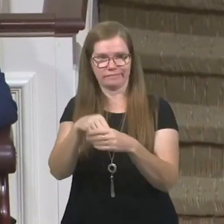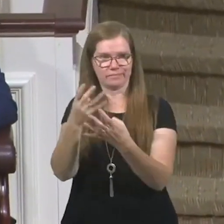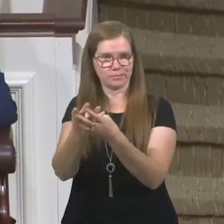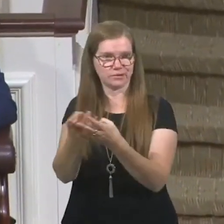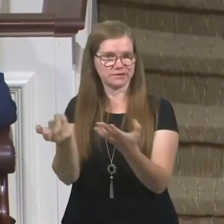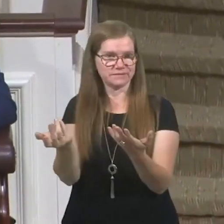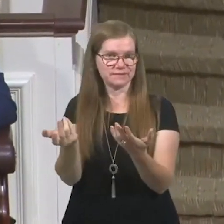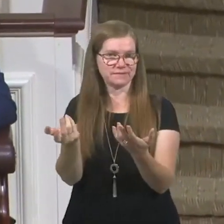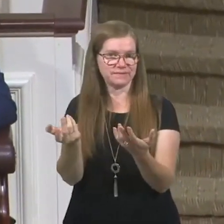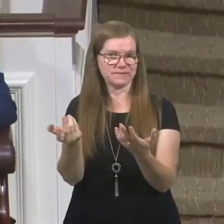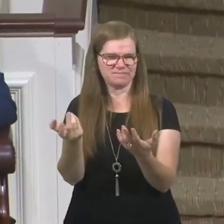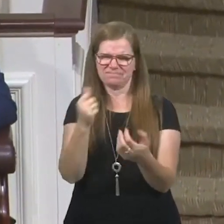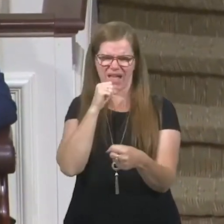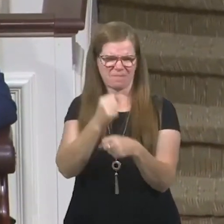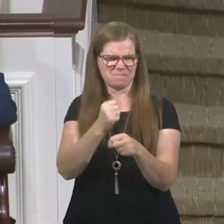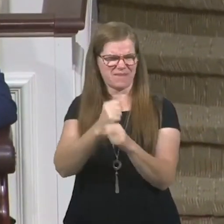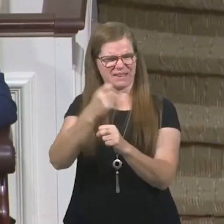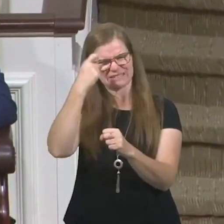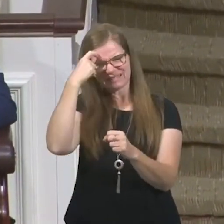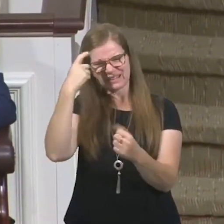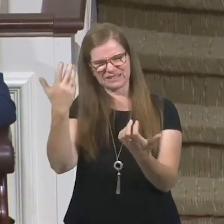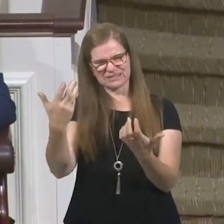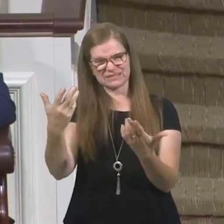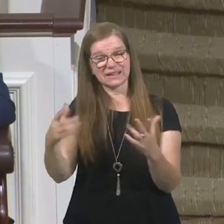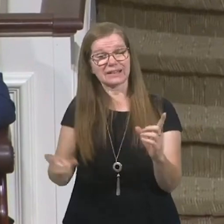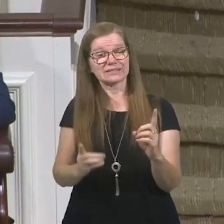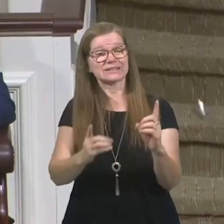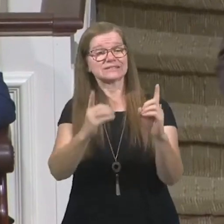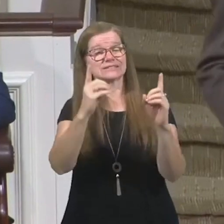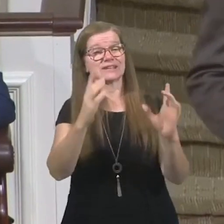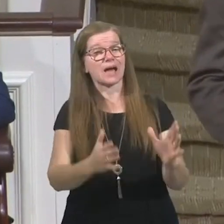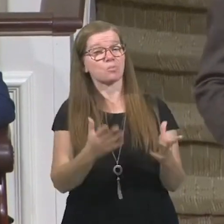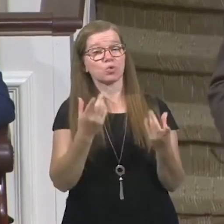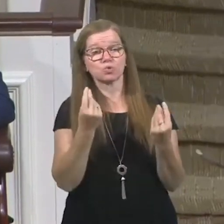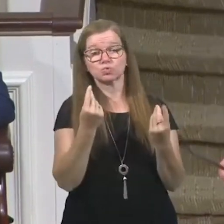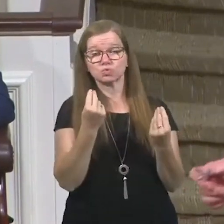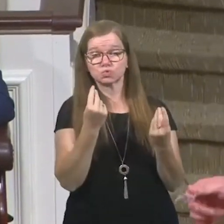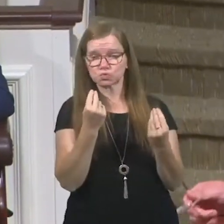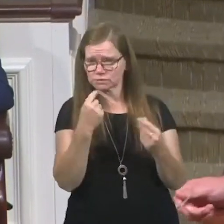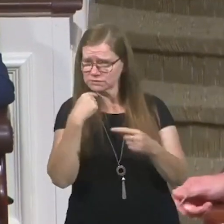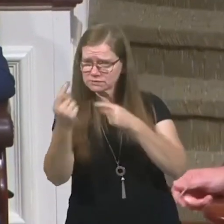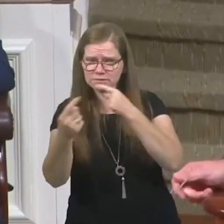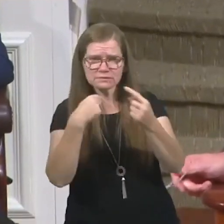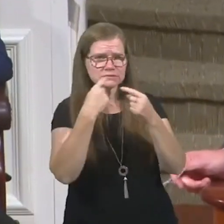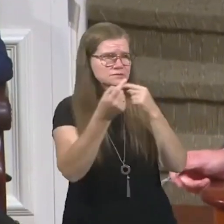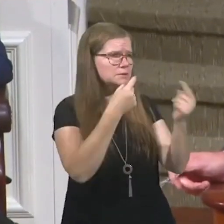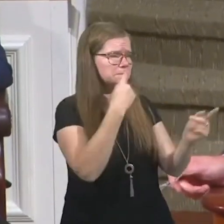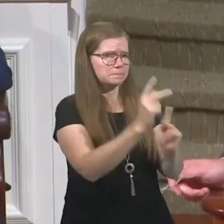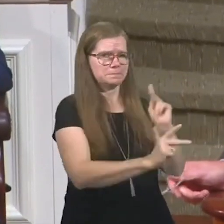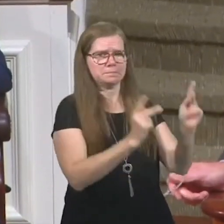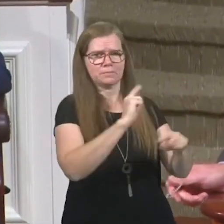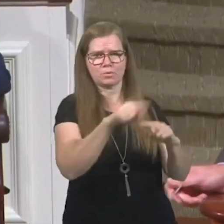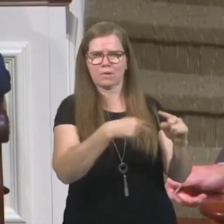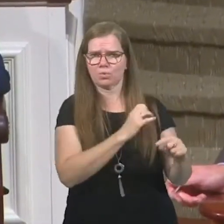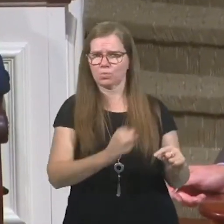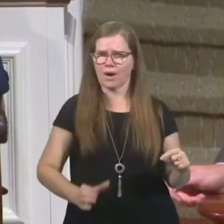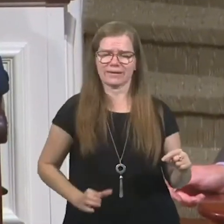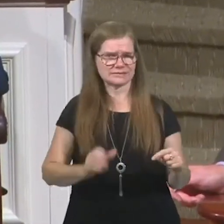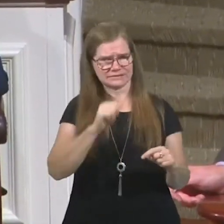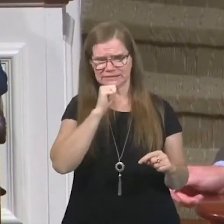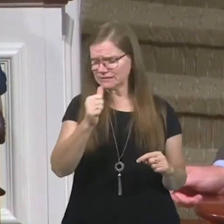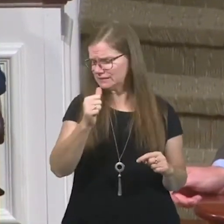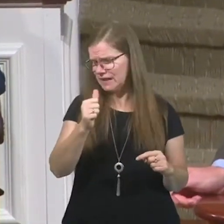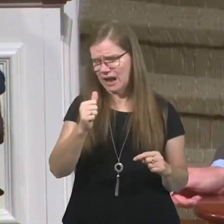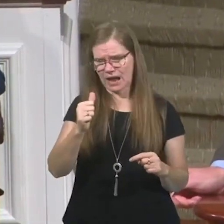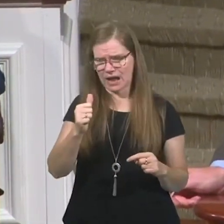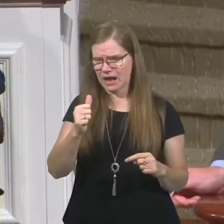Things doesn't hardly make sense. The disciples, all they did is went and told folks about Christ. They didn't revolt against the government. They submitted